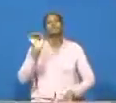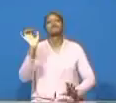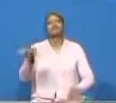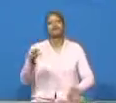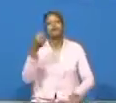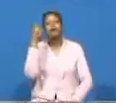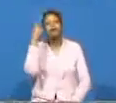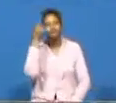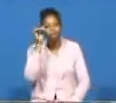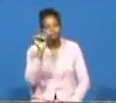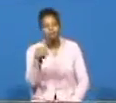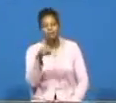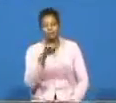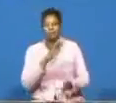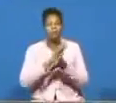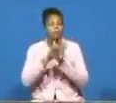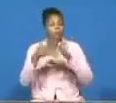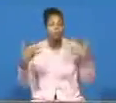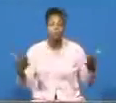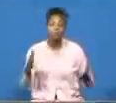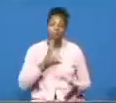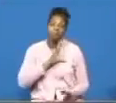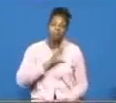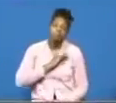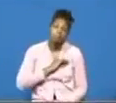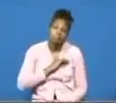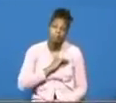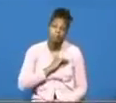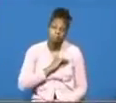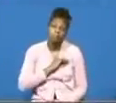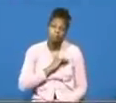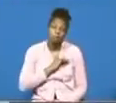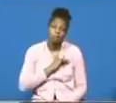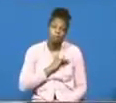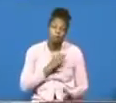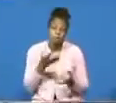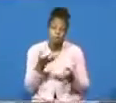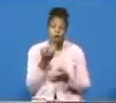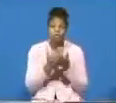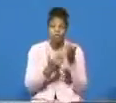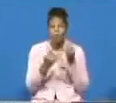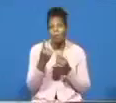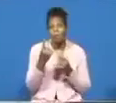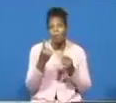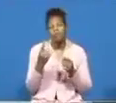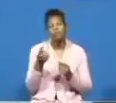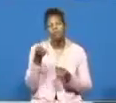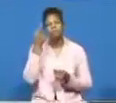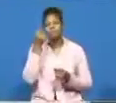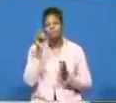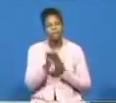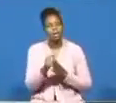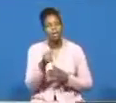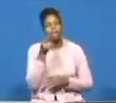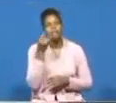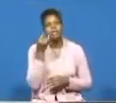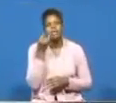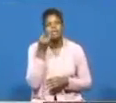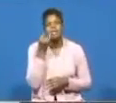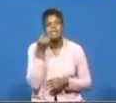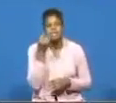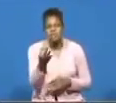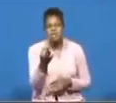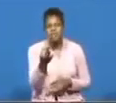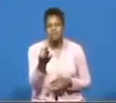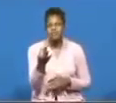uh they are getting discouraged but i want somebody to understand today that if you would just look back look